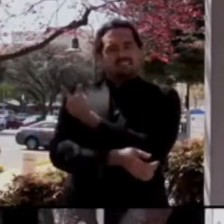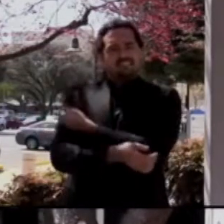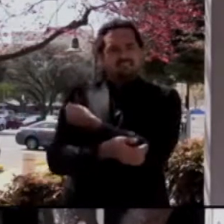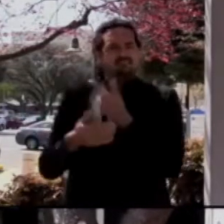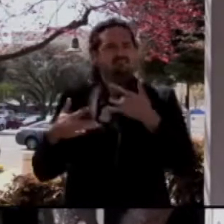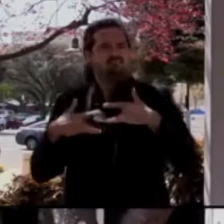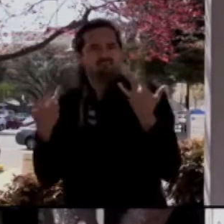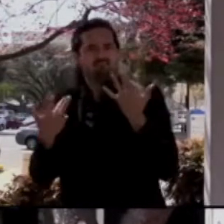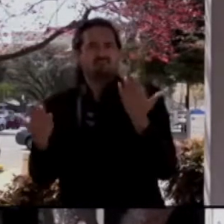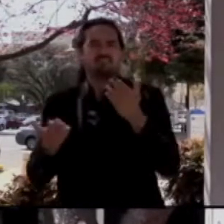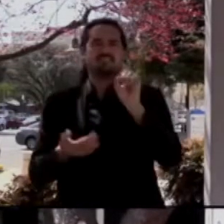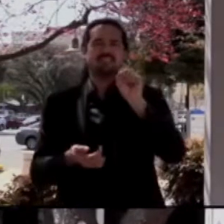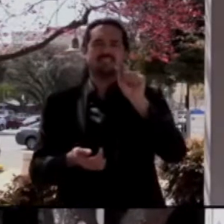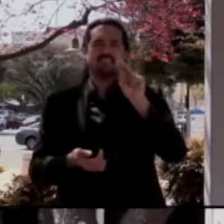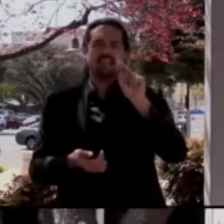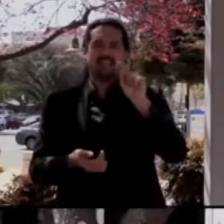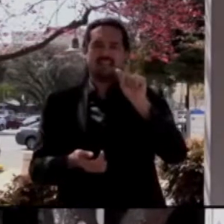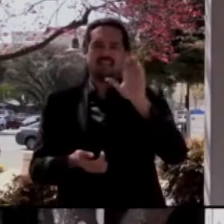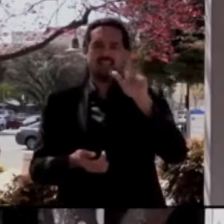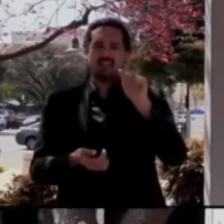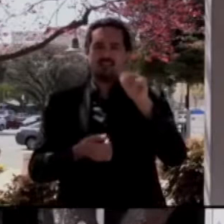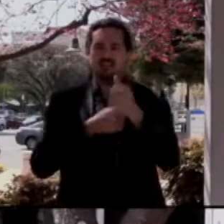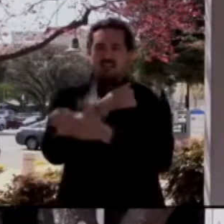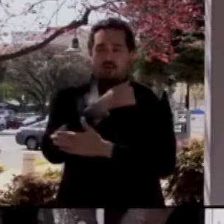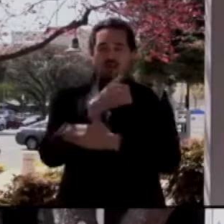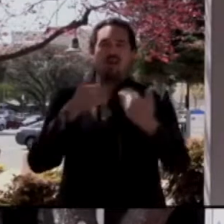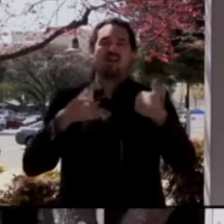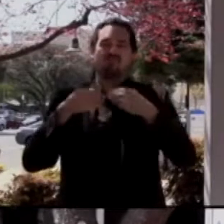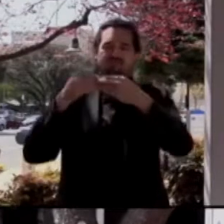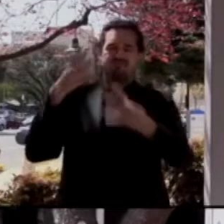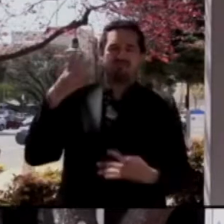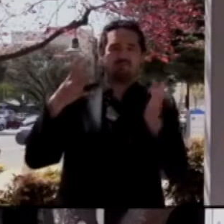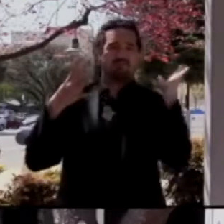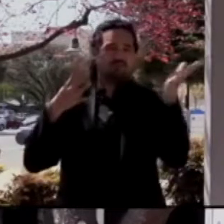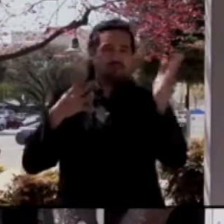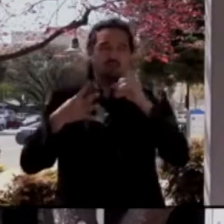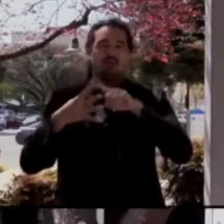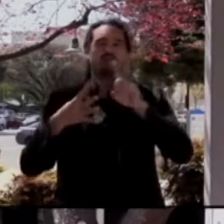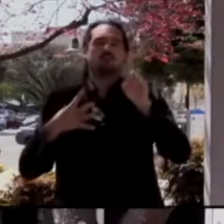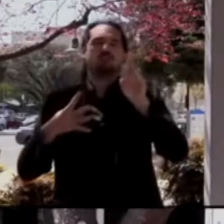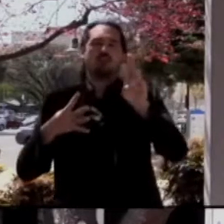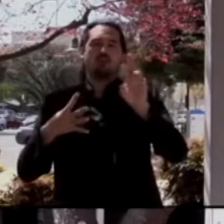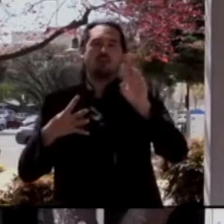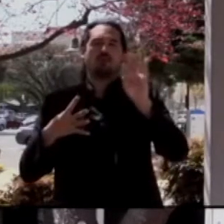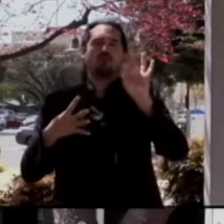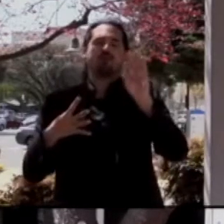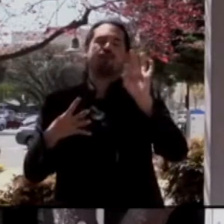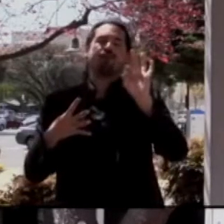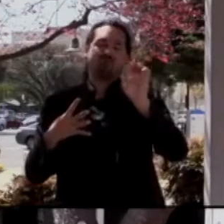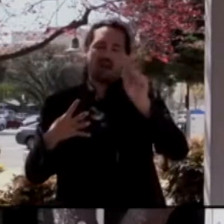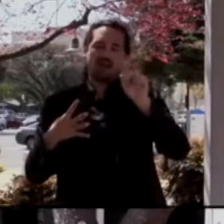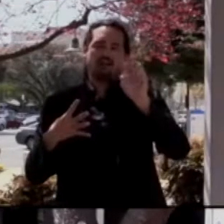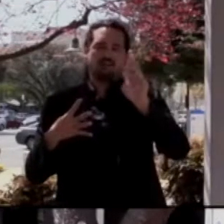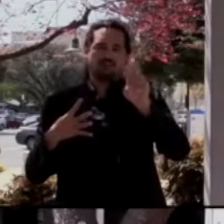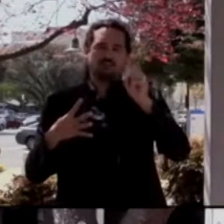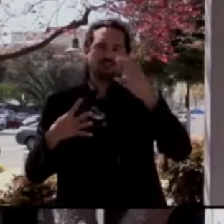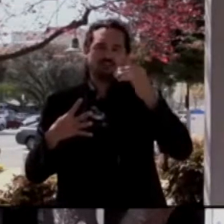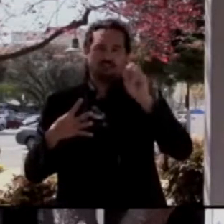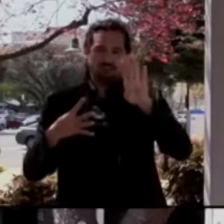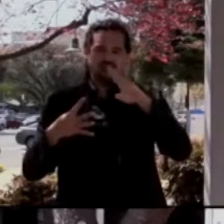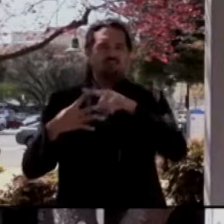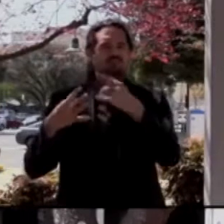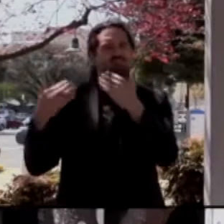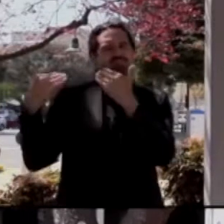following speakers. Dr. Marty Fensersheif, COVID-19 Testing and Vaccine Officer for the County of Santa Clara.